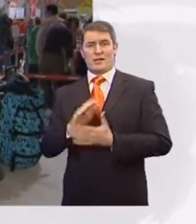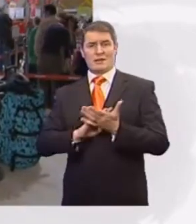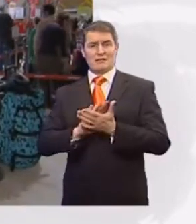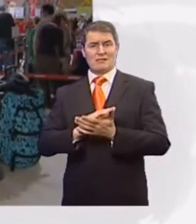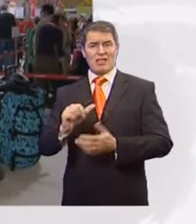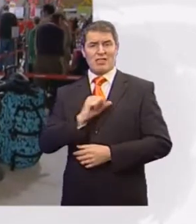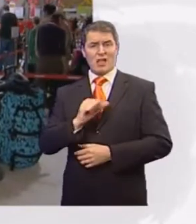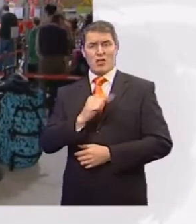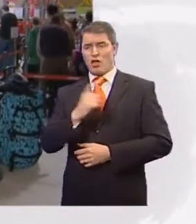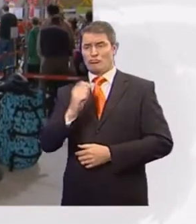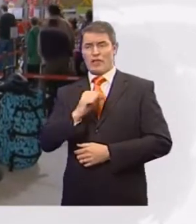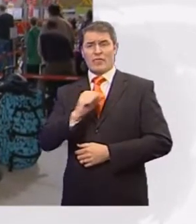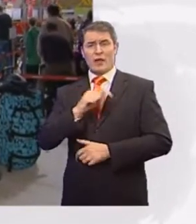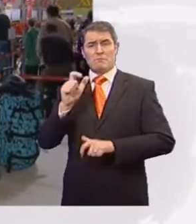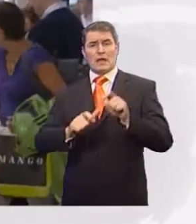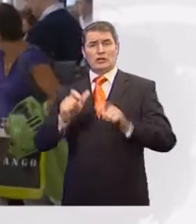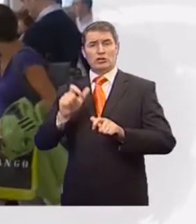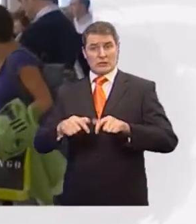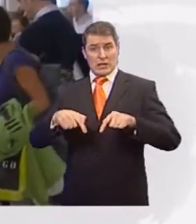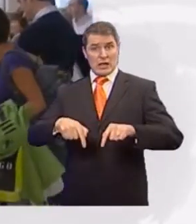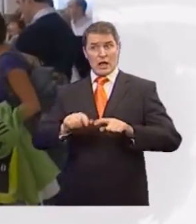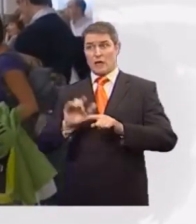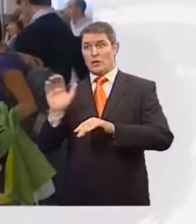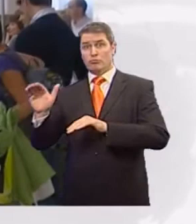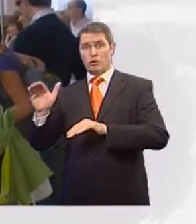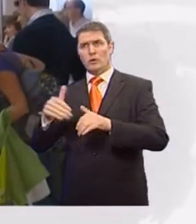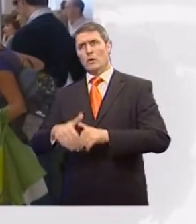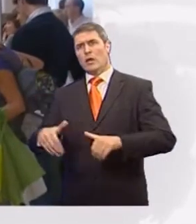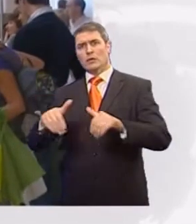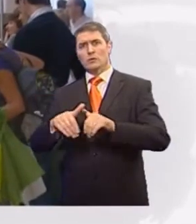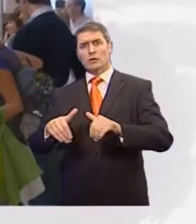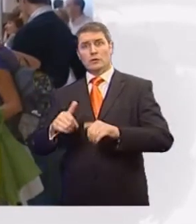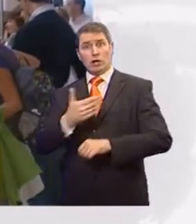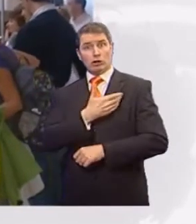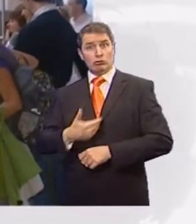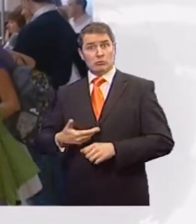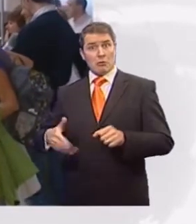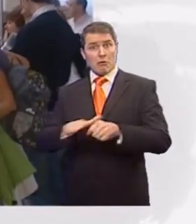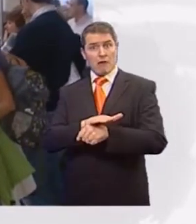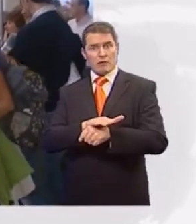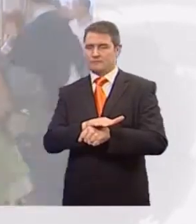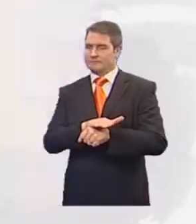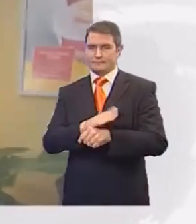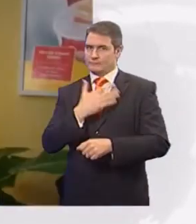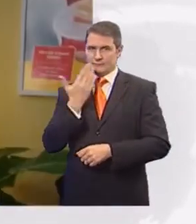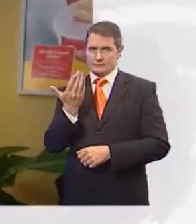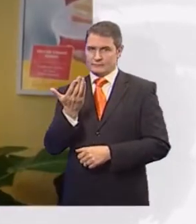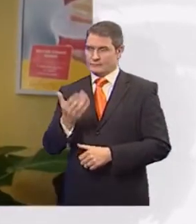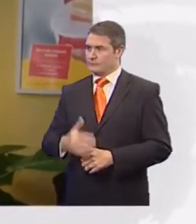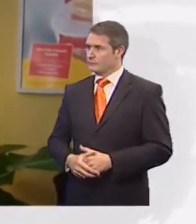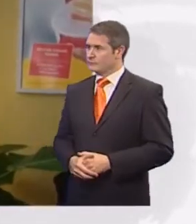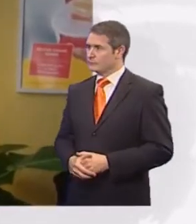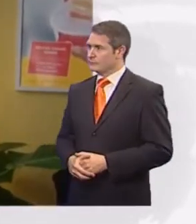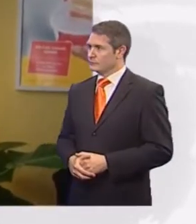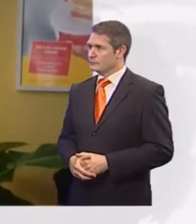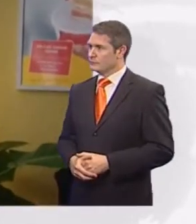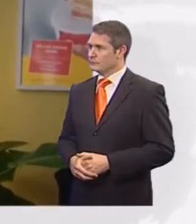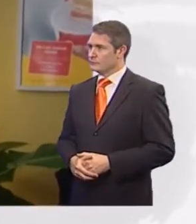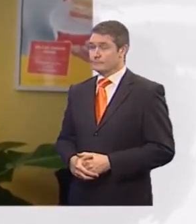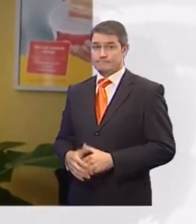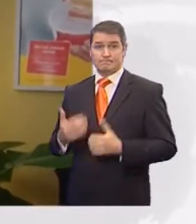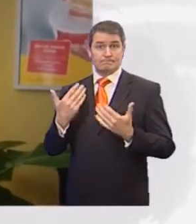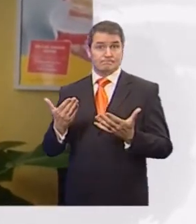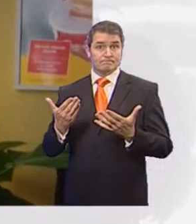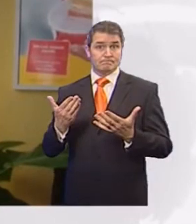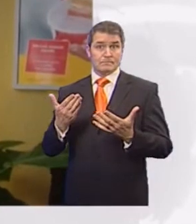here and abroad, are stranded, with many finding their travel insurance won't cover their costs. We're still not sure whether the airline are going to